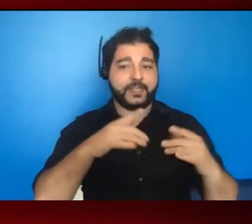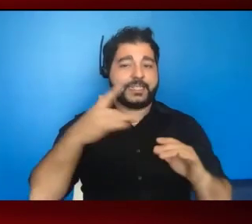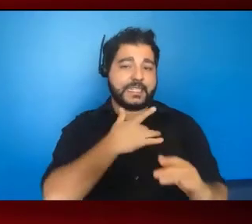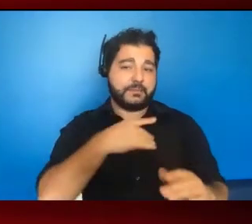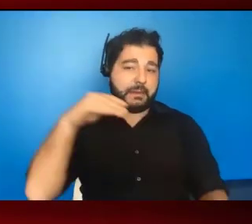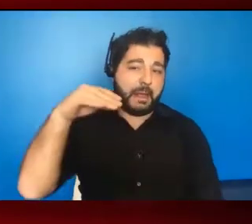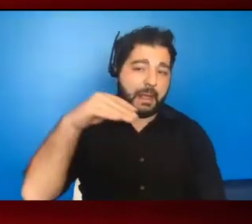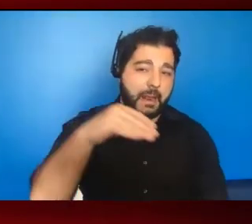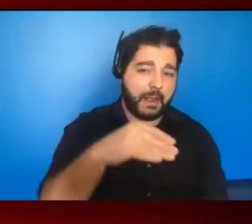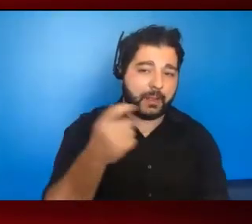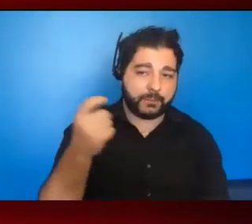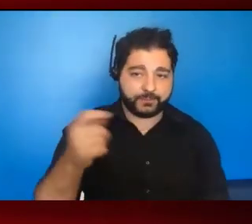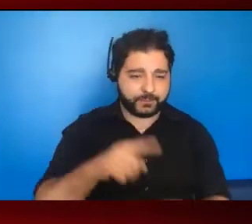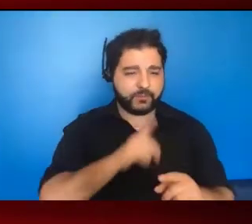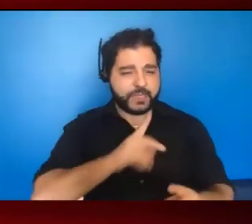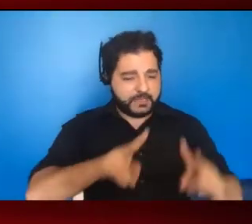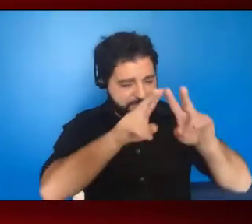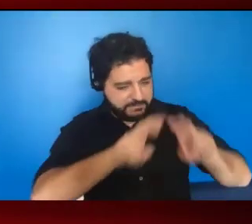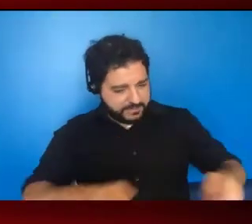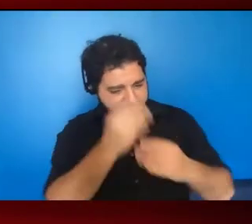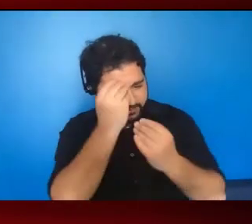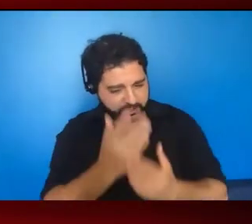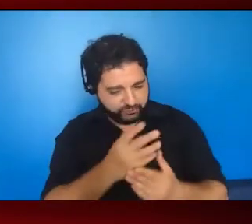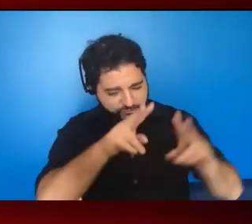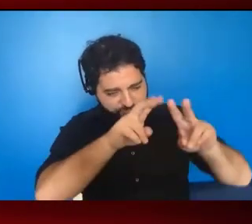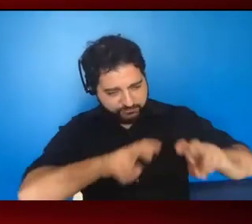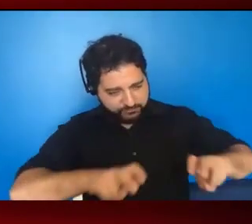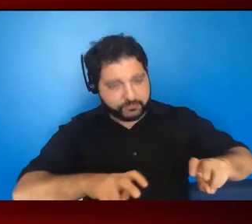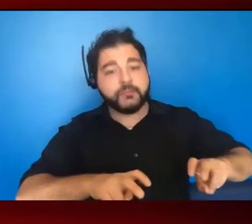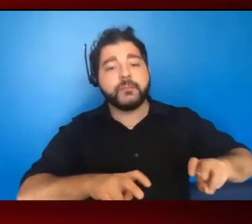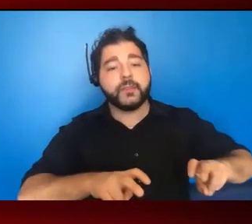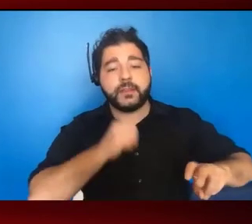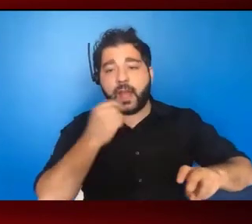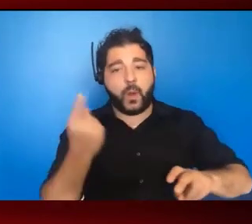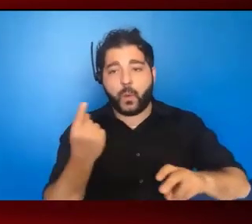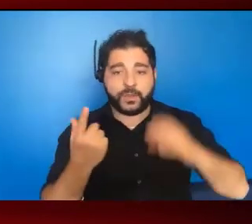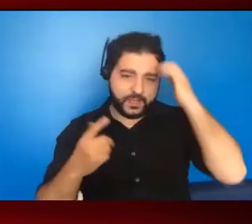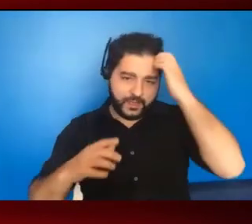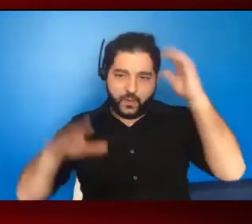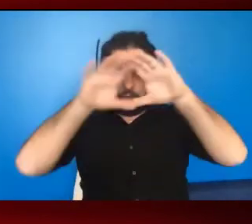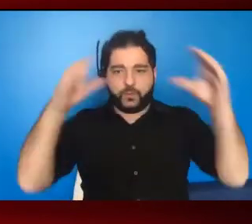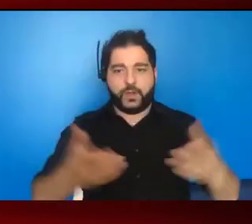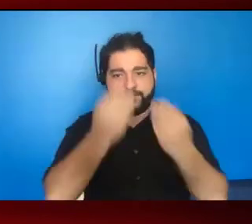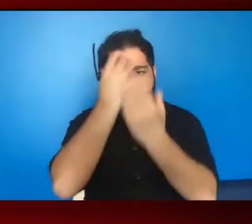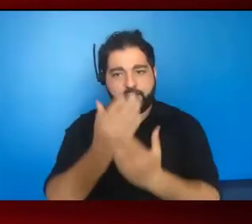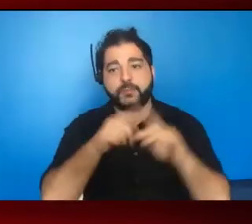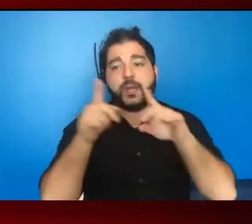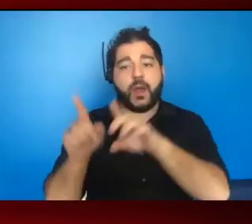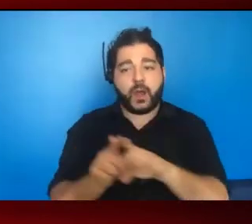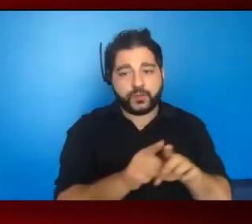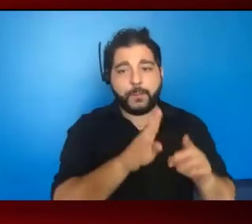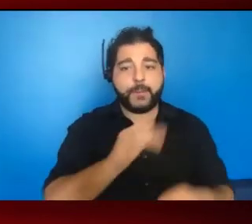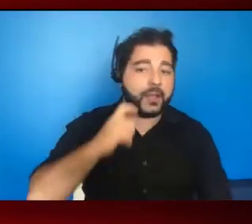unpack that, and really look from the perspective, not only of aggregate or overall data, but also by